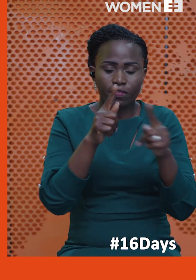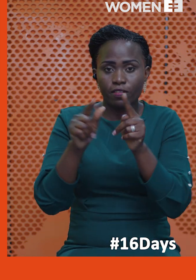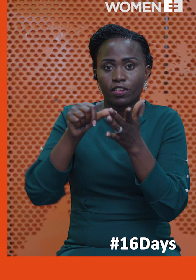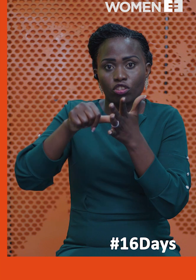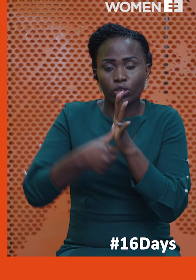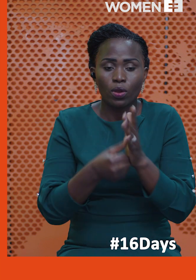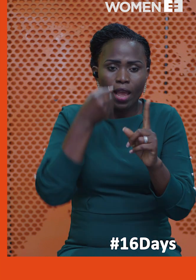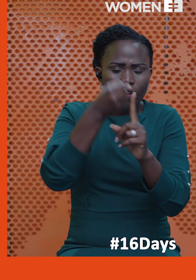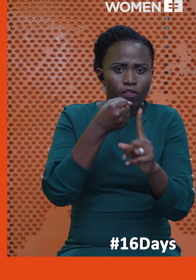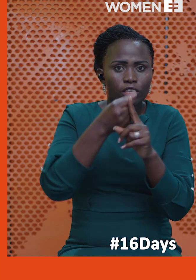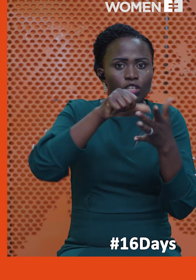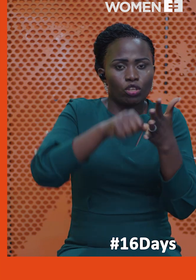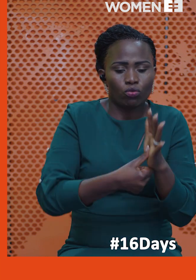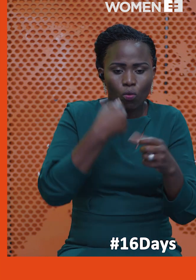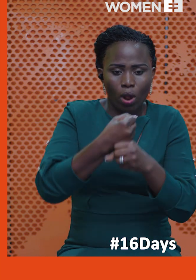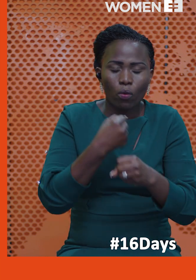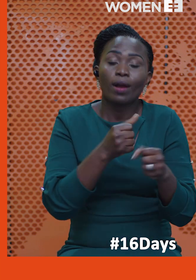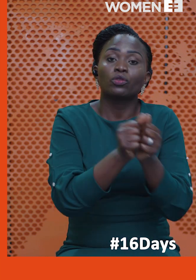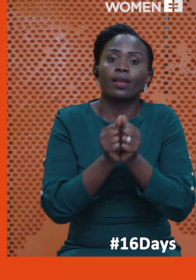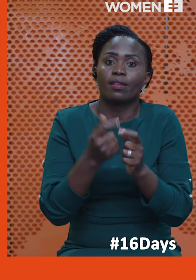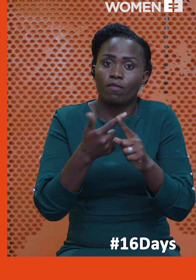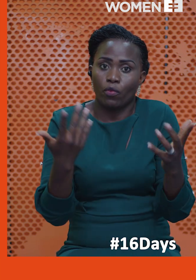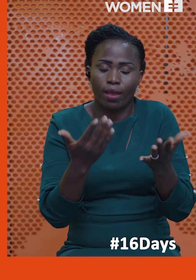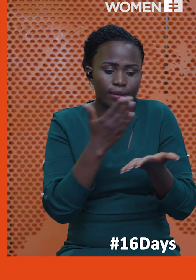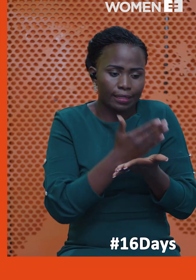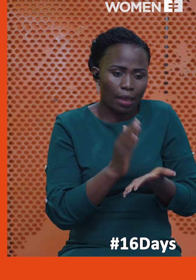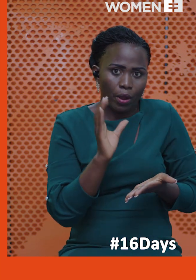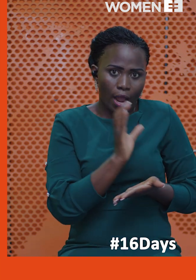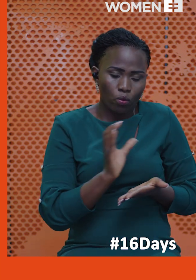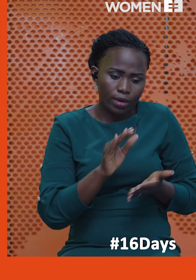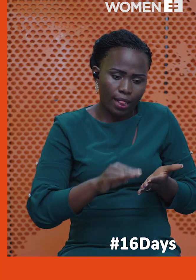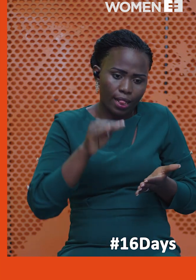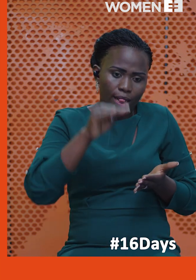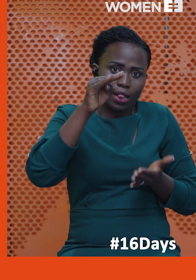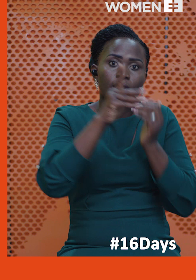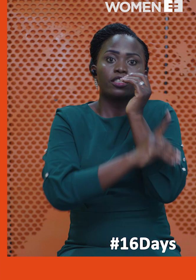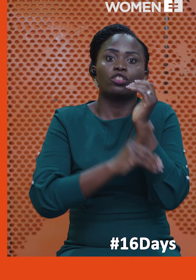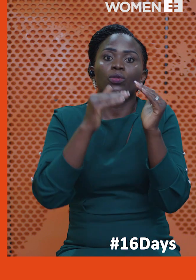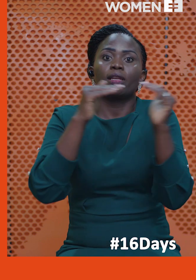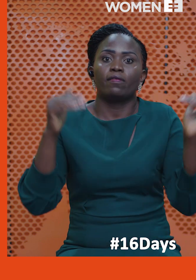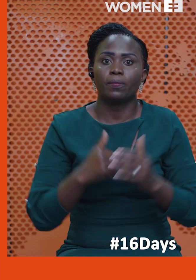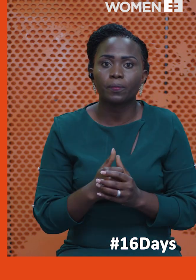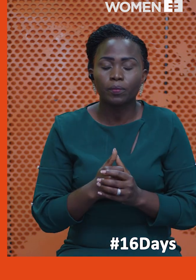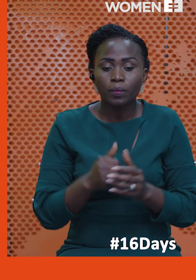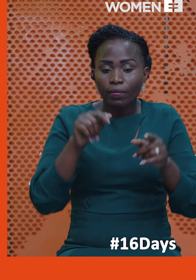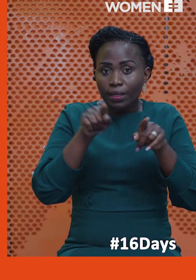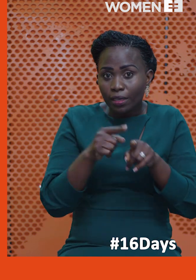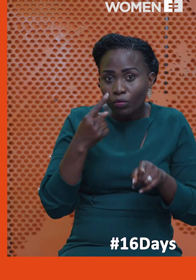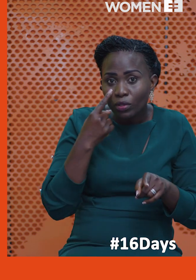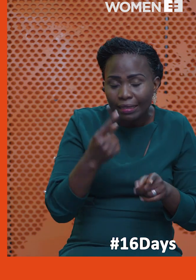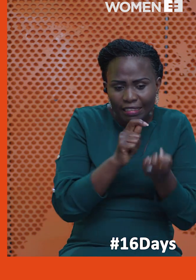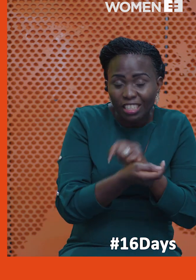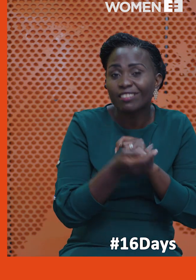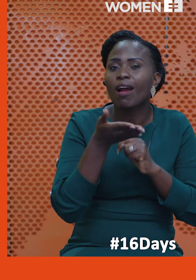the different issues, advocacy issues, and they work together right from the sub-county level to the district level. We